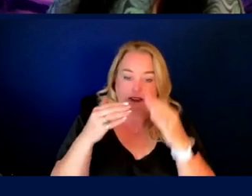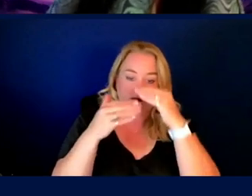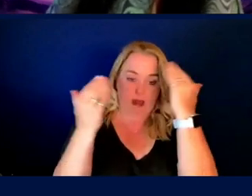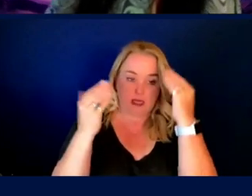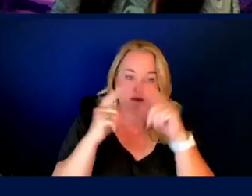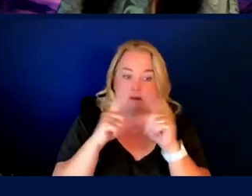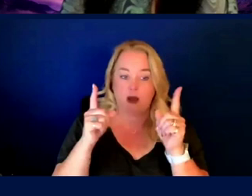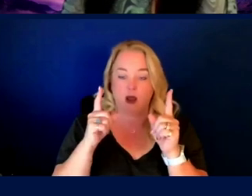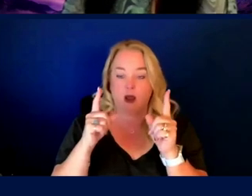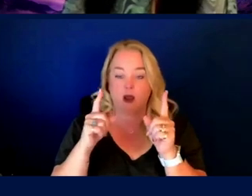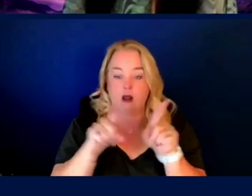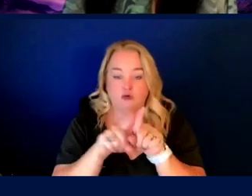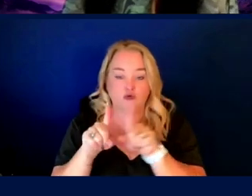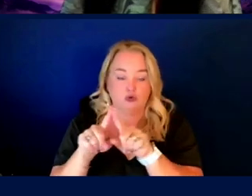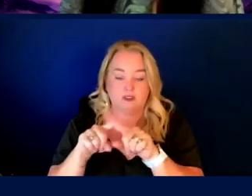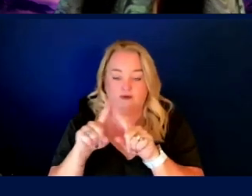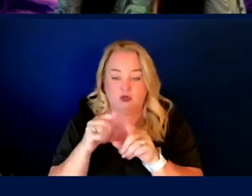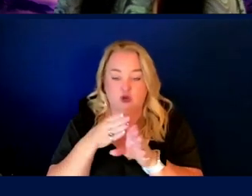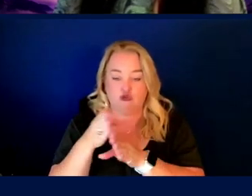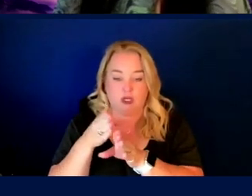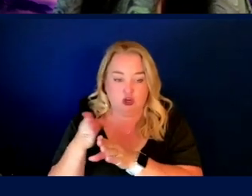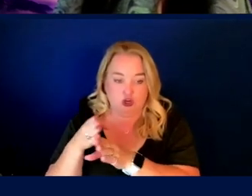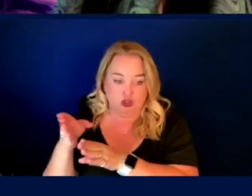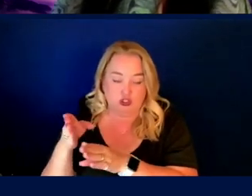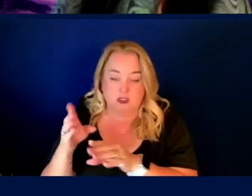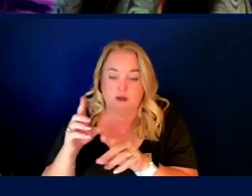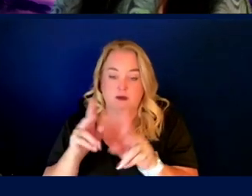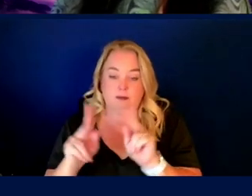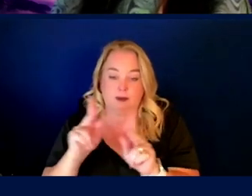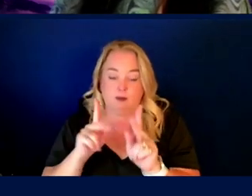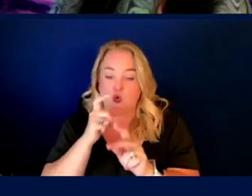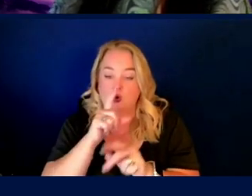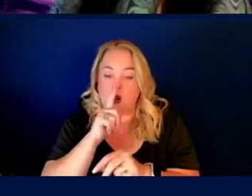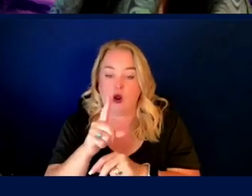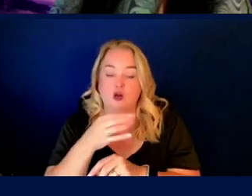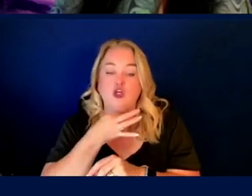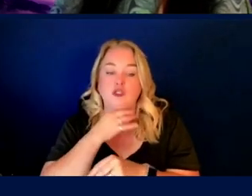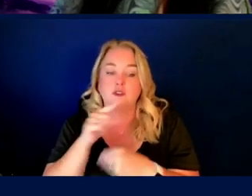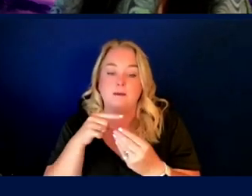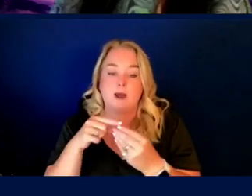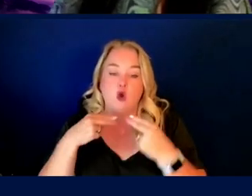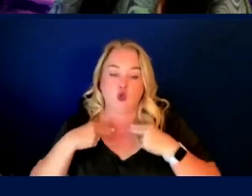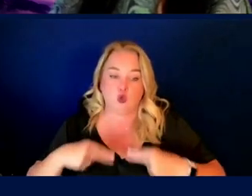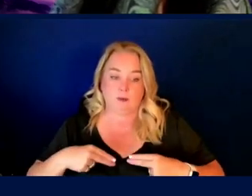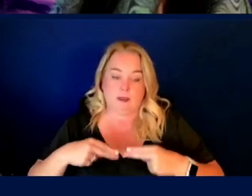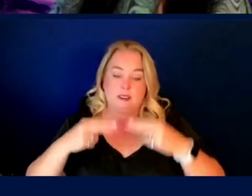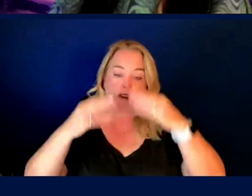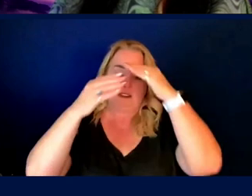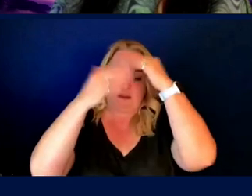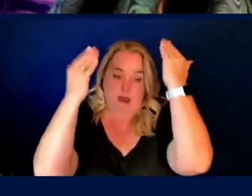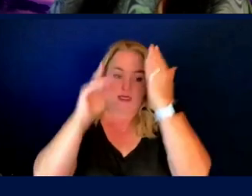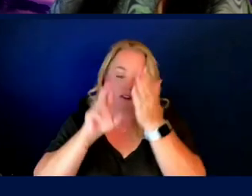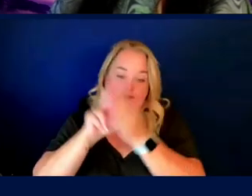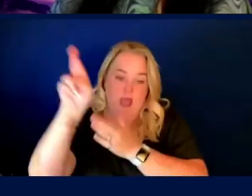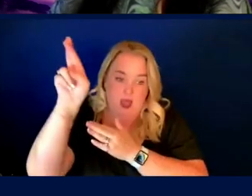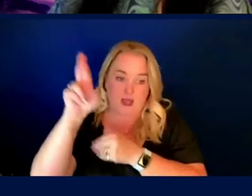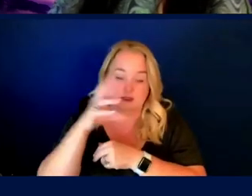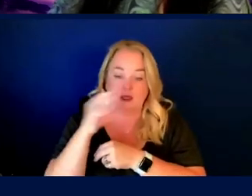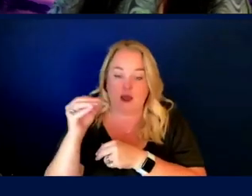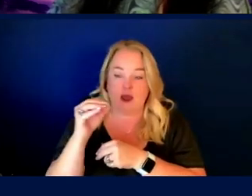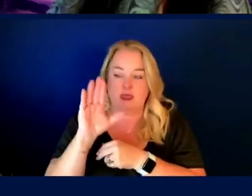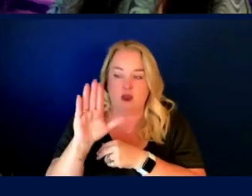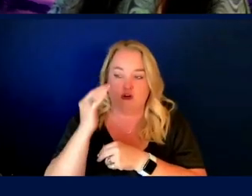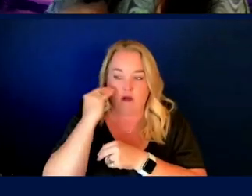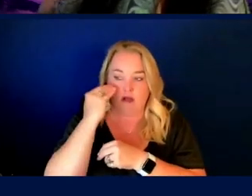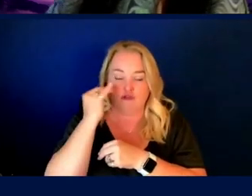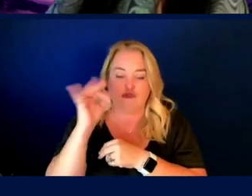all sorts of career stages, but people who are curious about human space flight, getting involved with space research, applying their knowledge of terrestrial